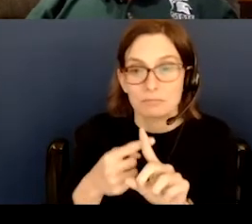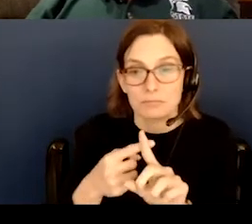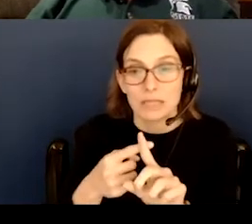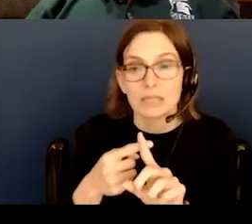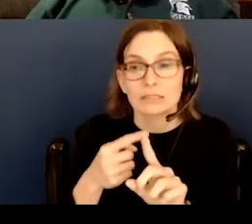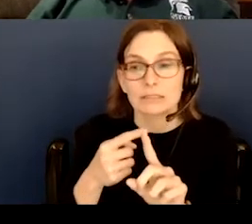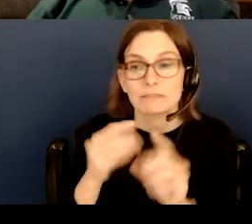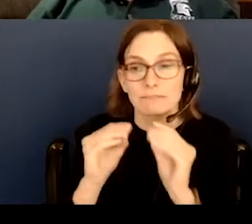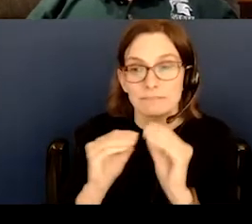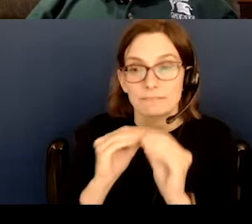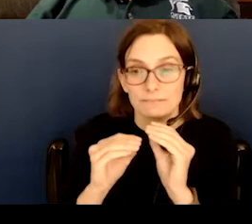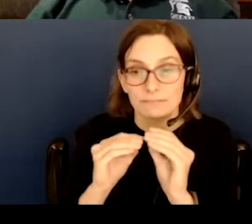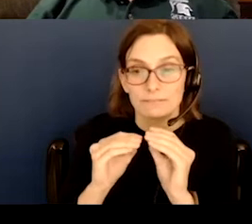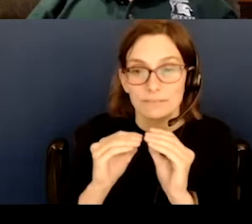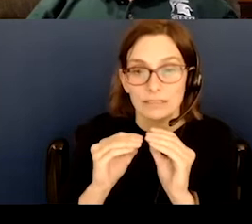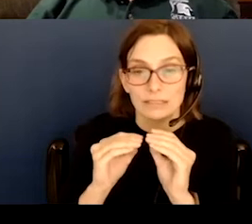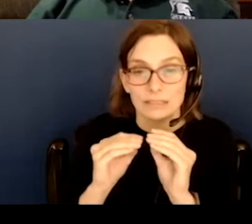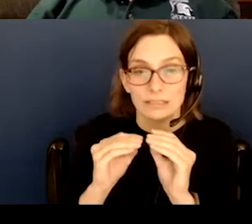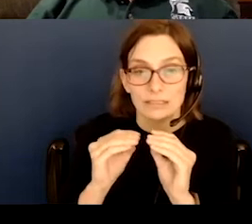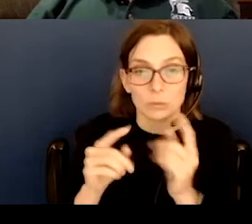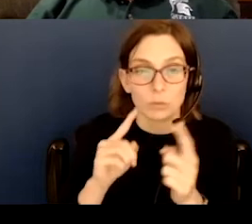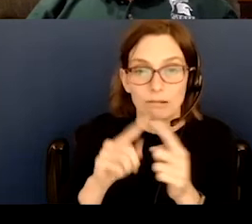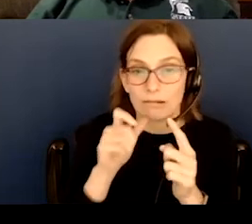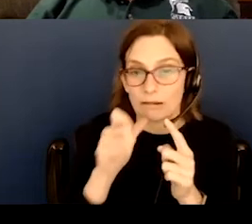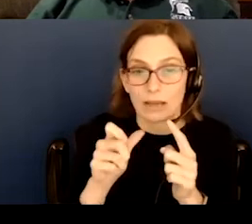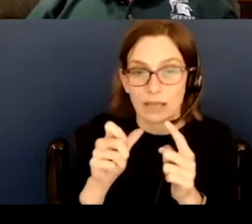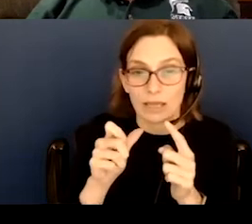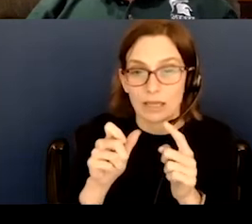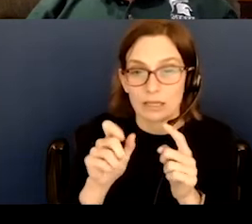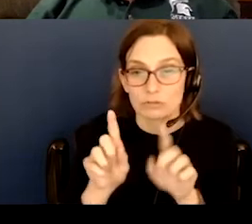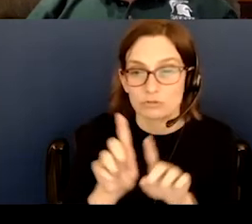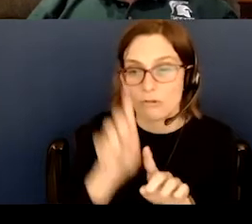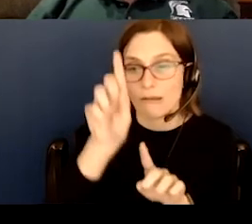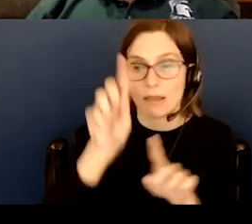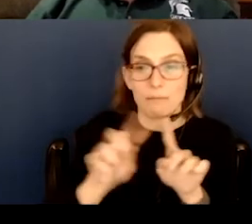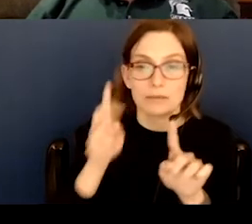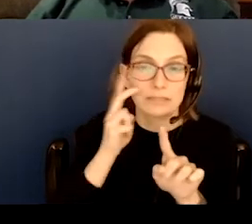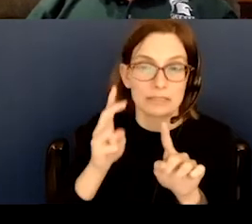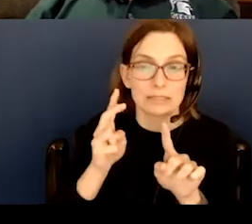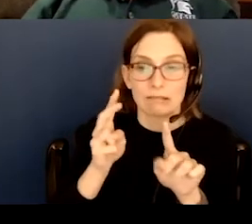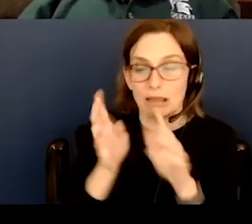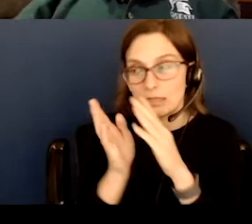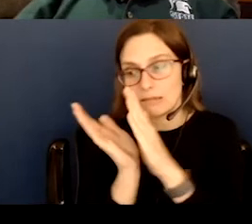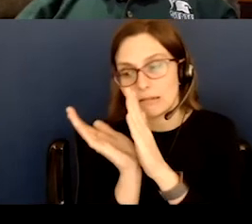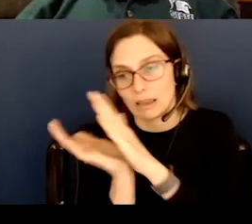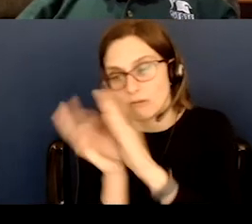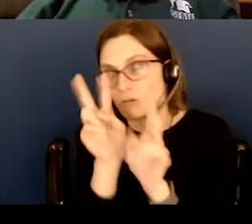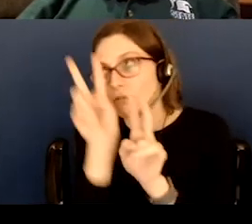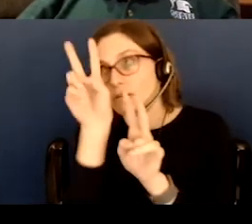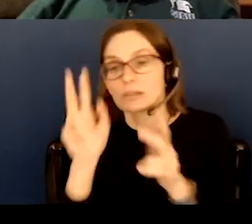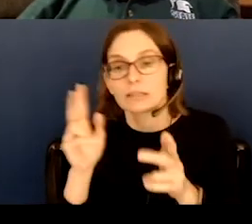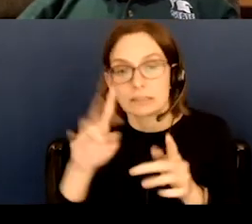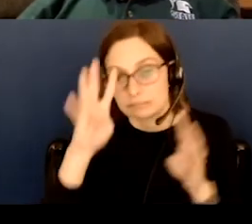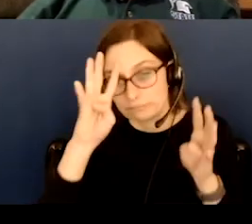fact that it wasn't straight up out of the earth, but was actually being seen at an angle. He came up with